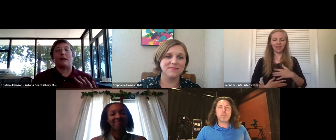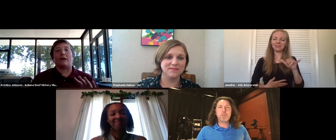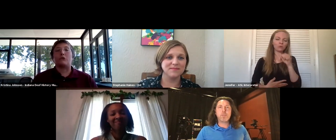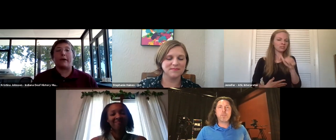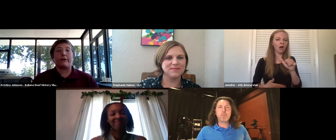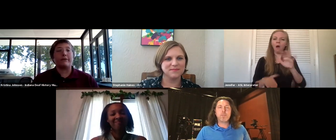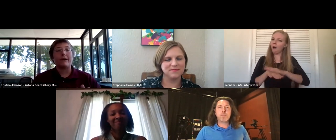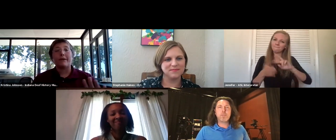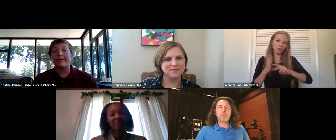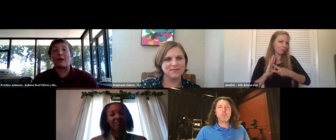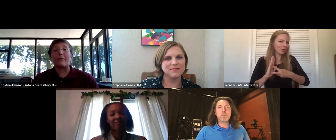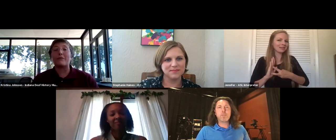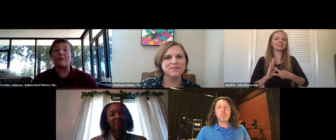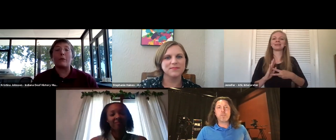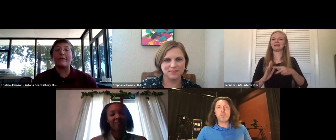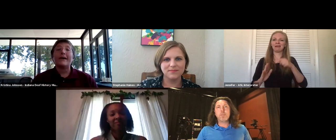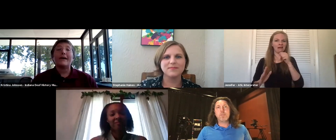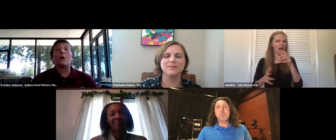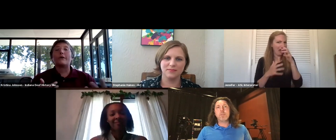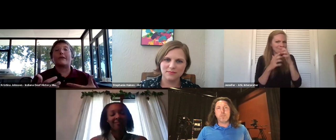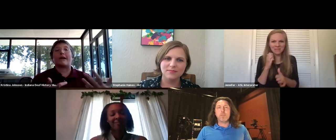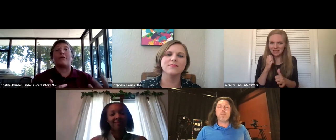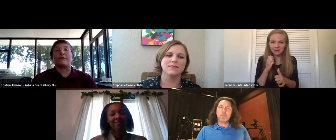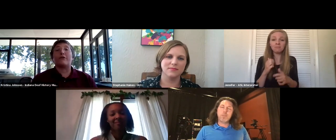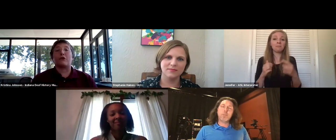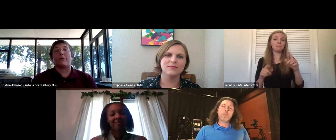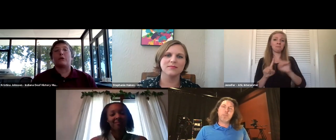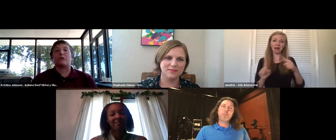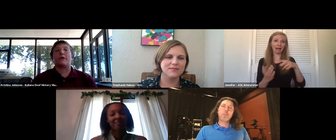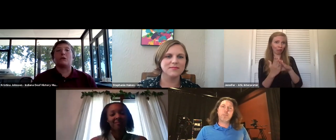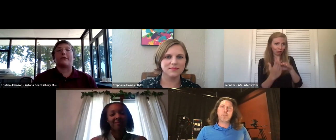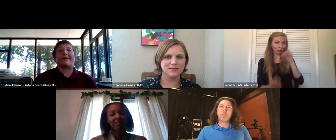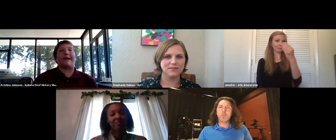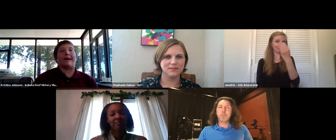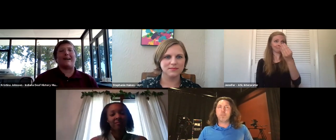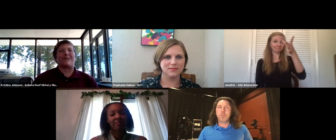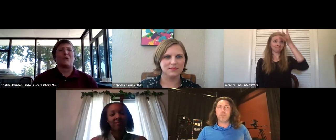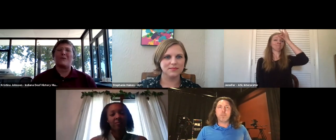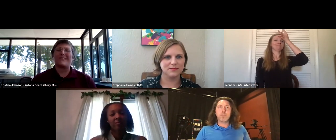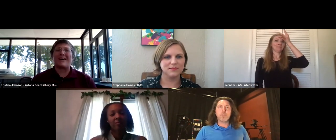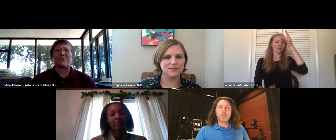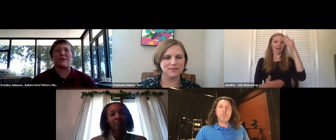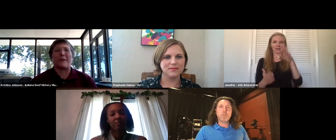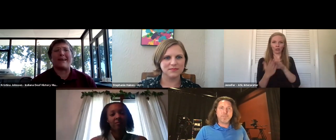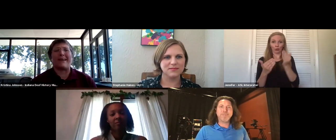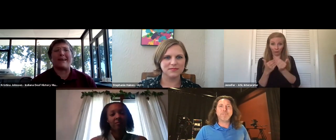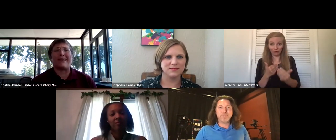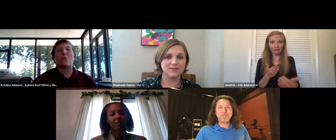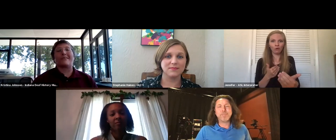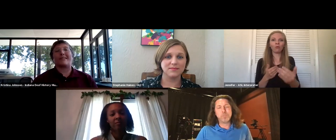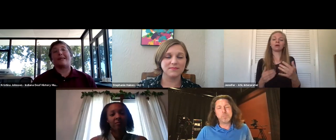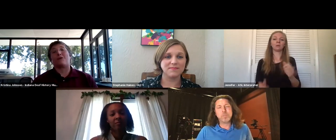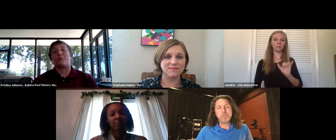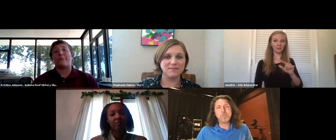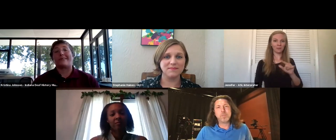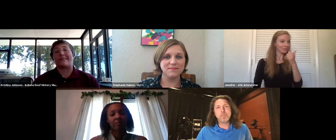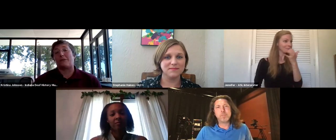didn't intend it. And I'm just going to do better going forward. It wasn't a confrontation, but it was one of those like, aha. Oh, that was really bad